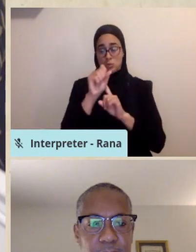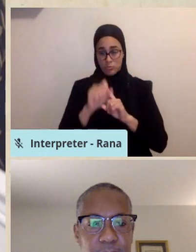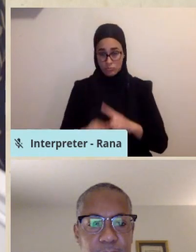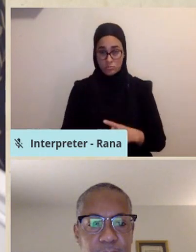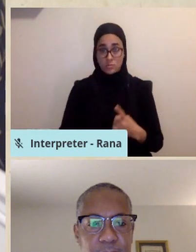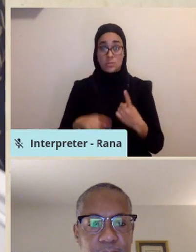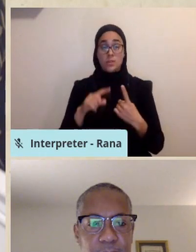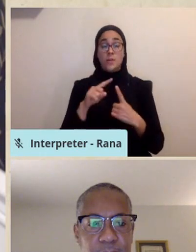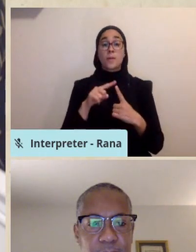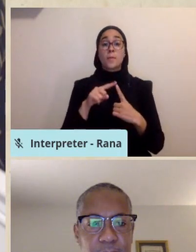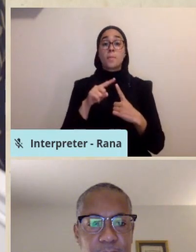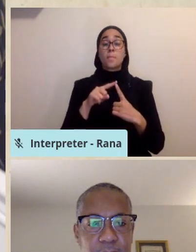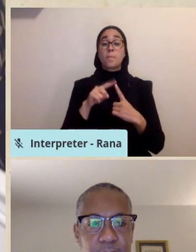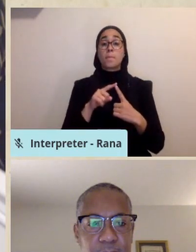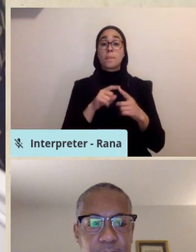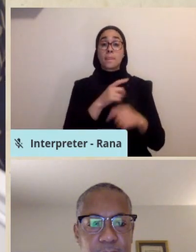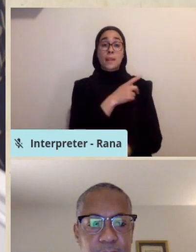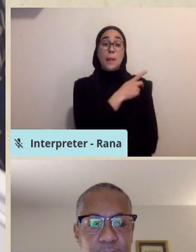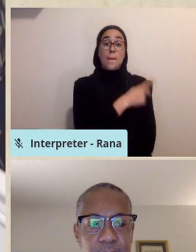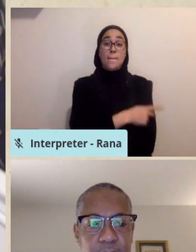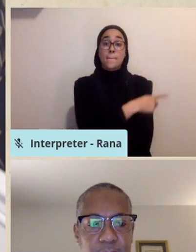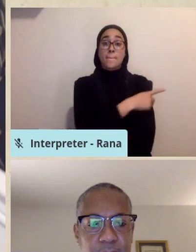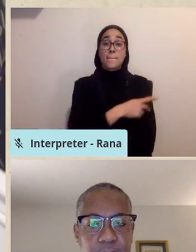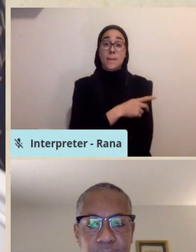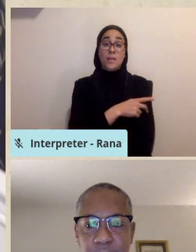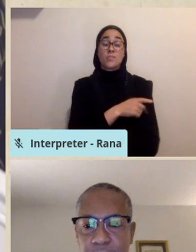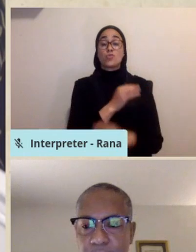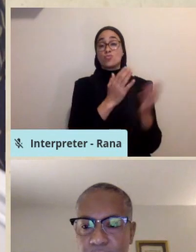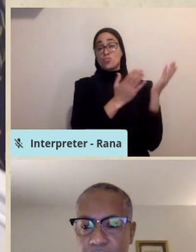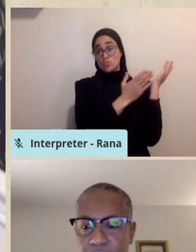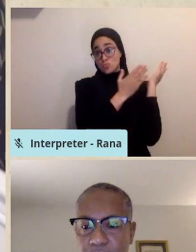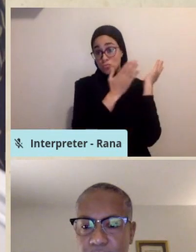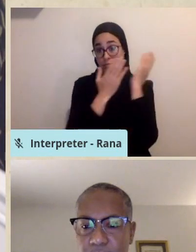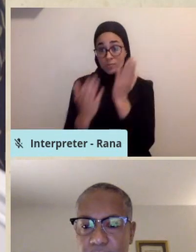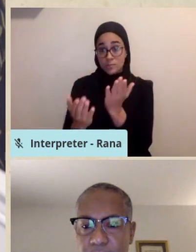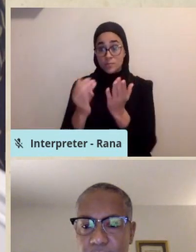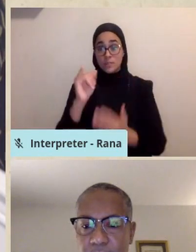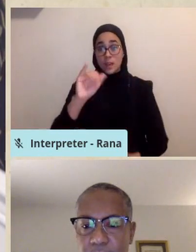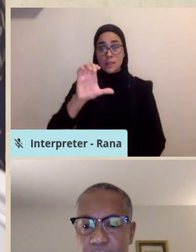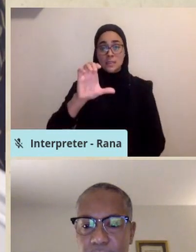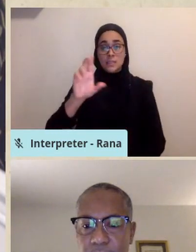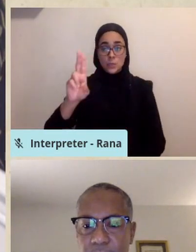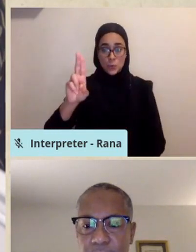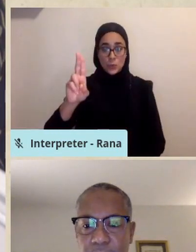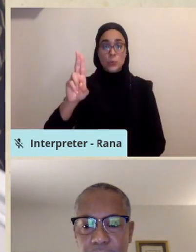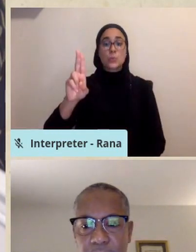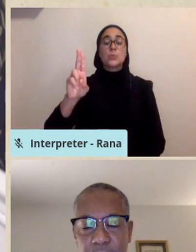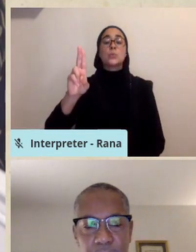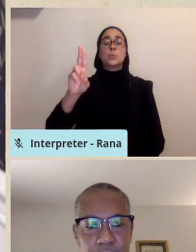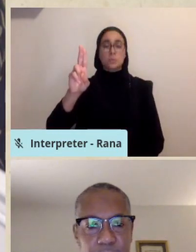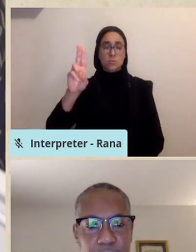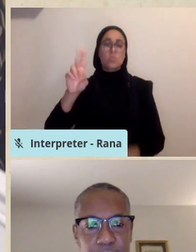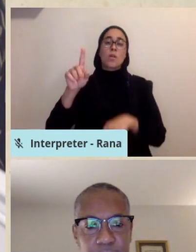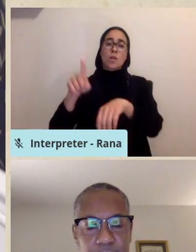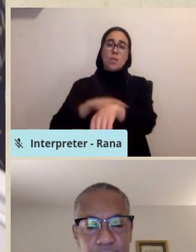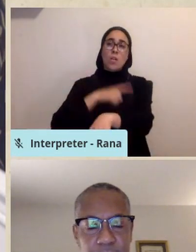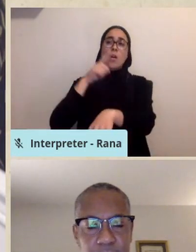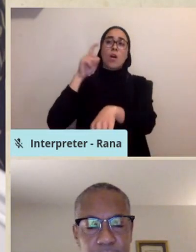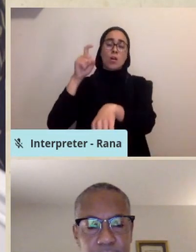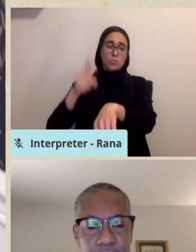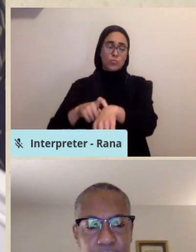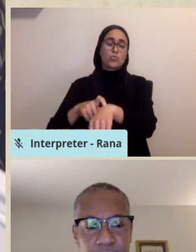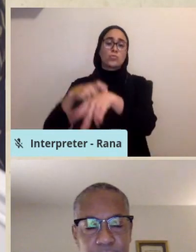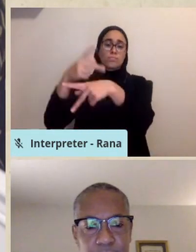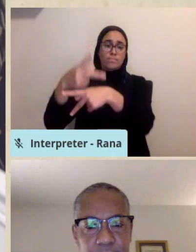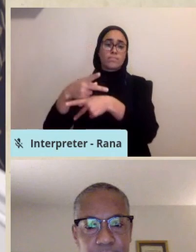persistent vegetative state is transferred to our ICU from a long term acute care facility. The facility lost